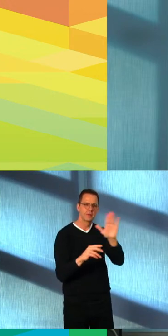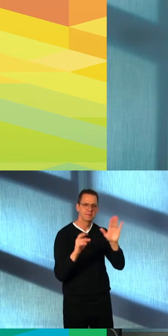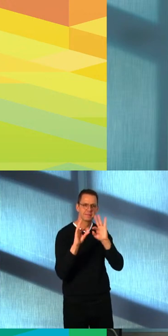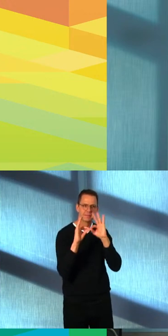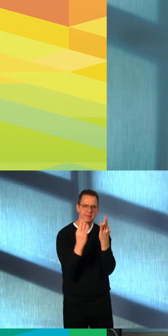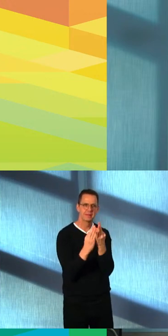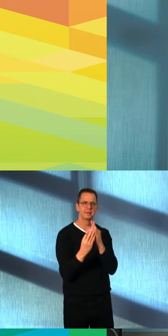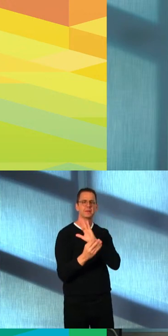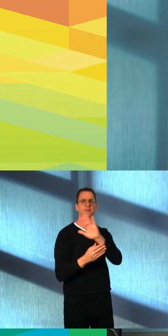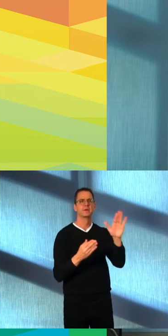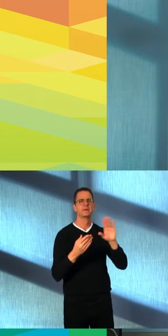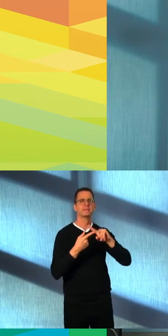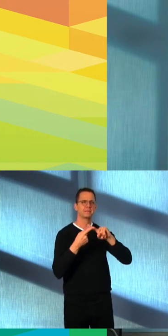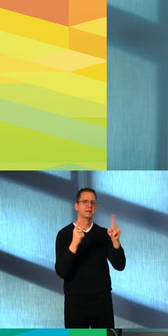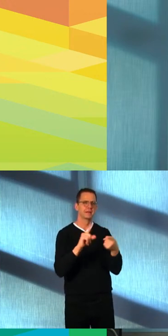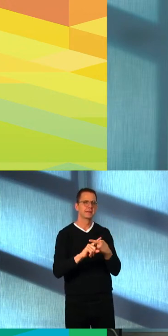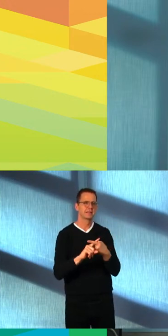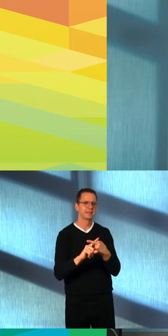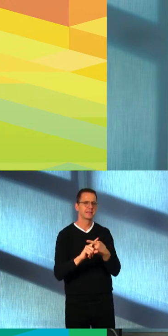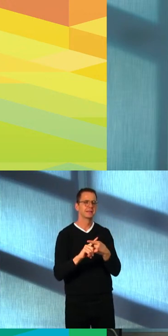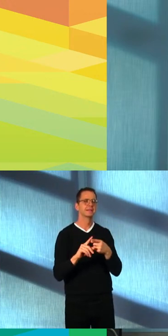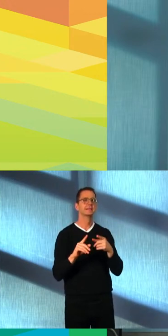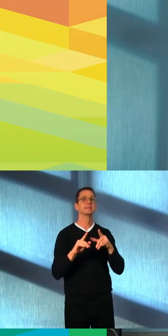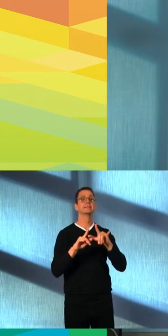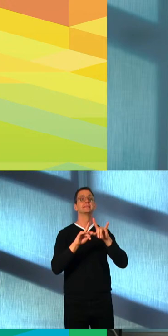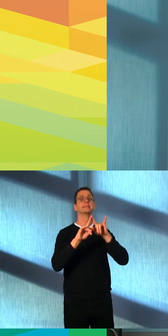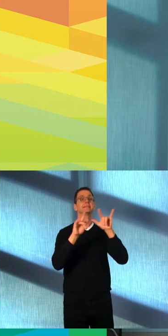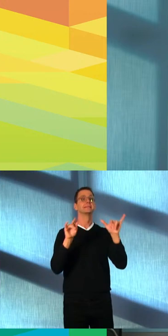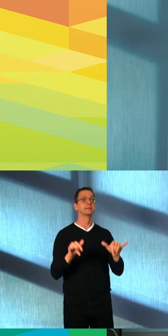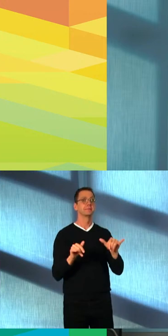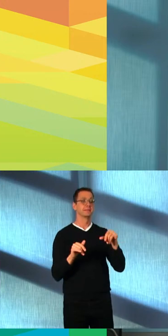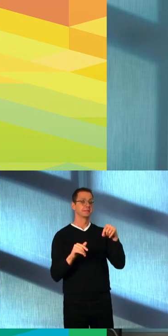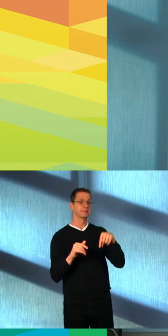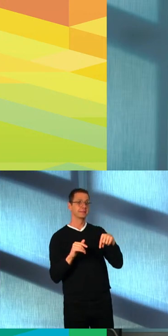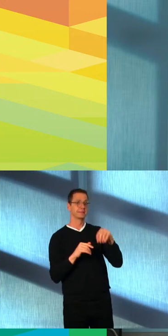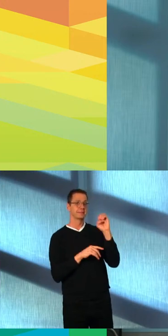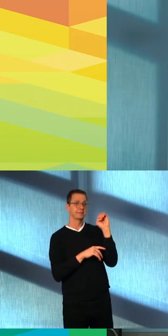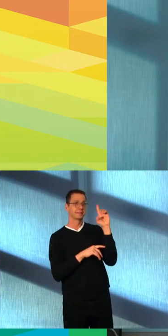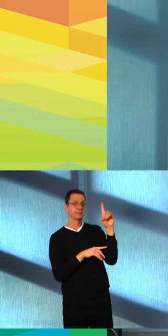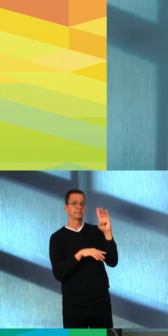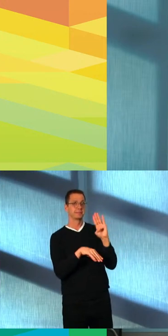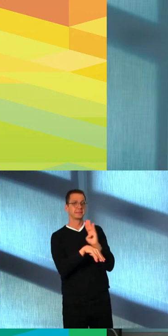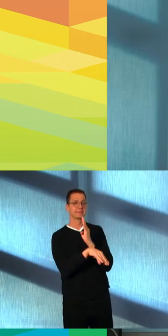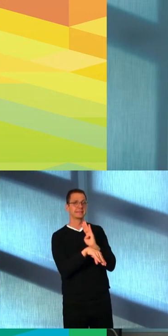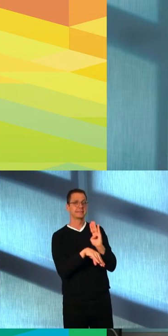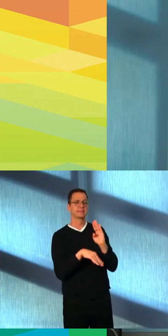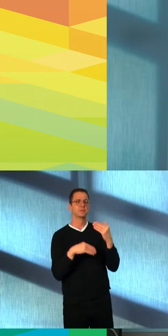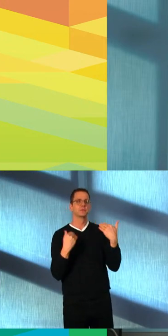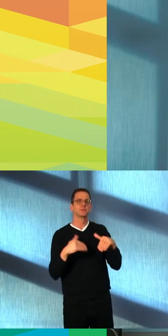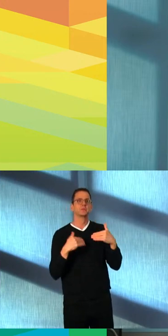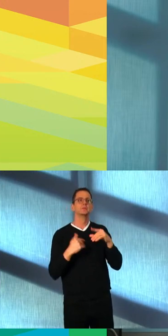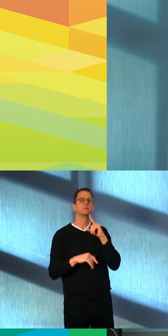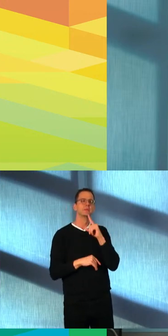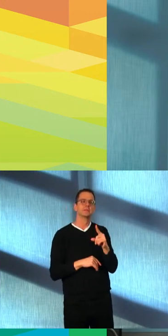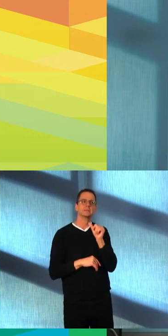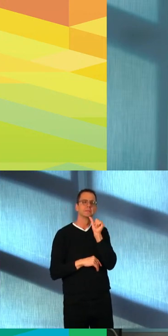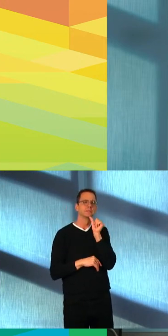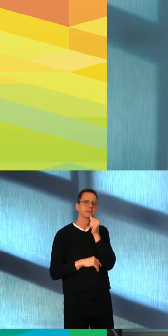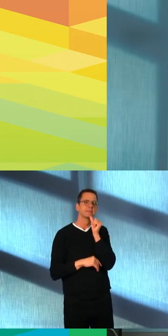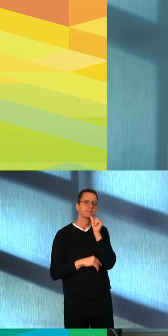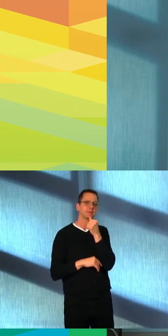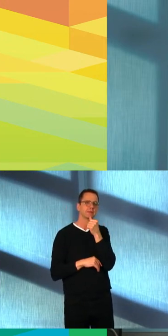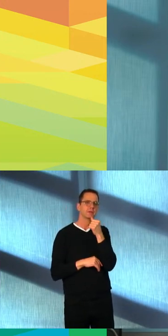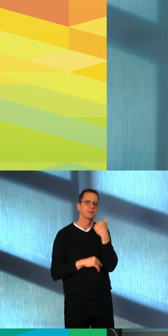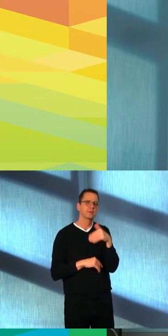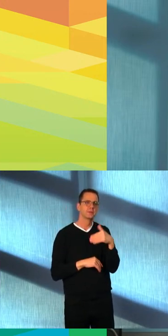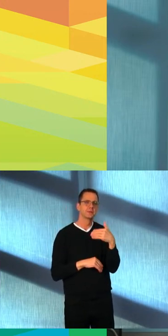perhaps now more than ever, and your support as they face the restrictions announced yesterday. And though indoor